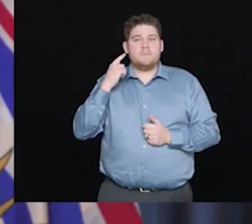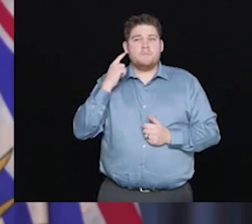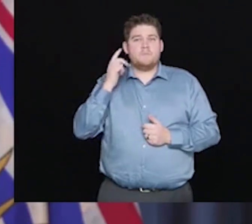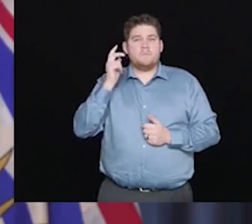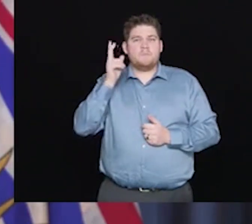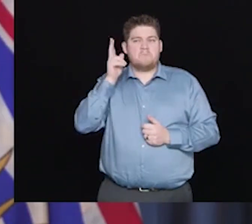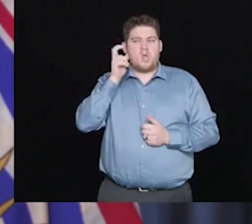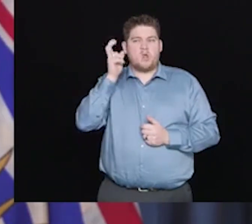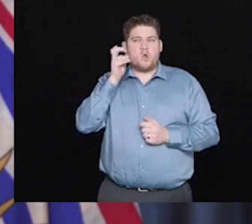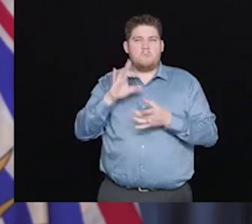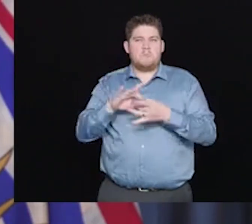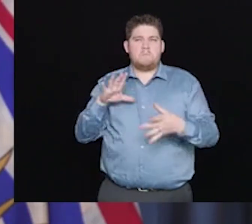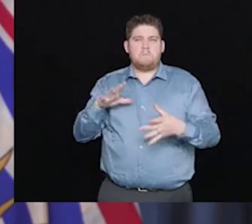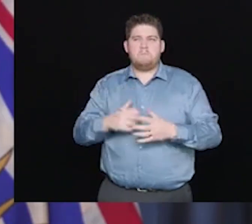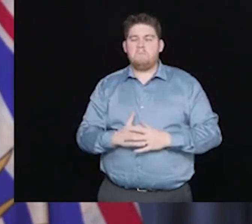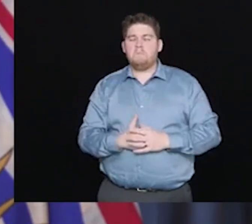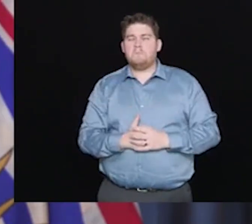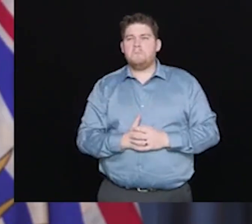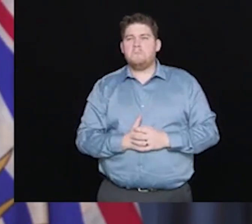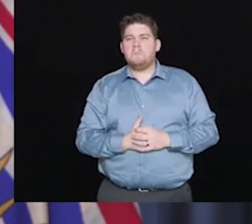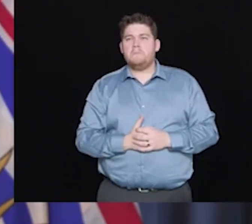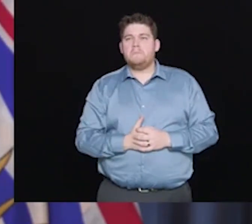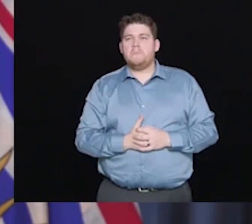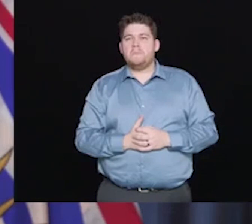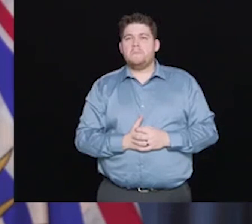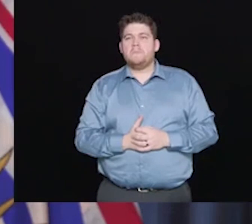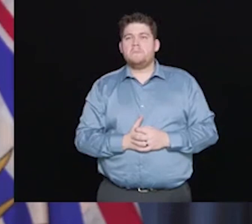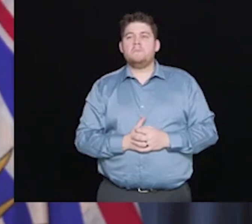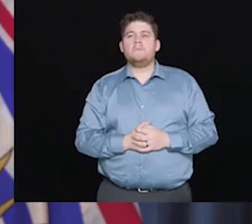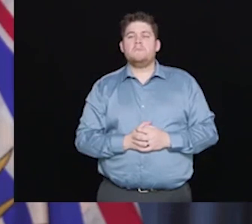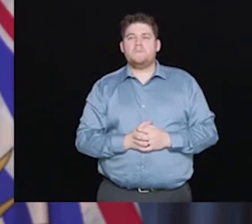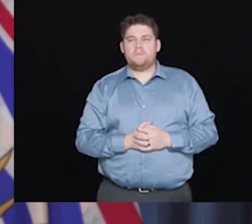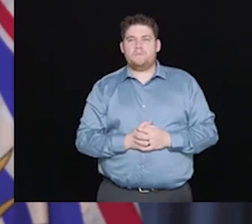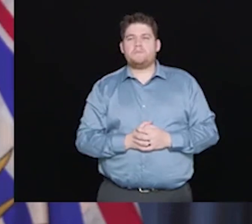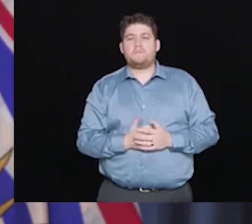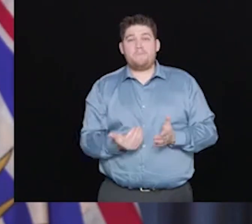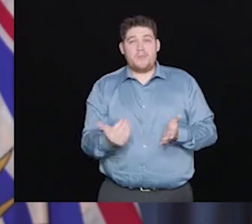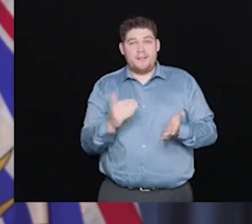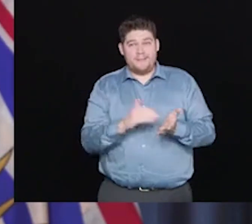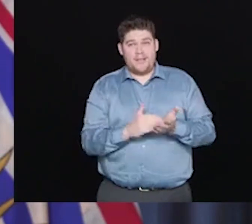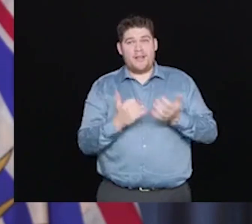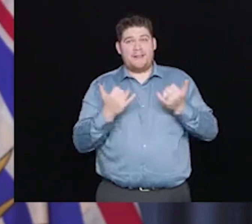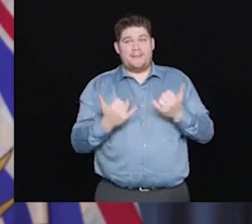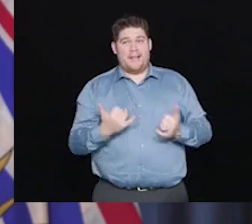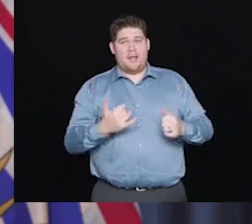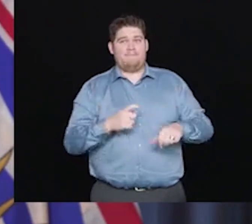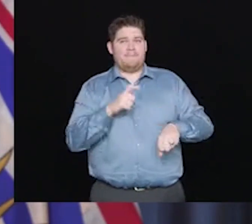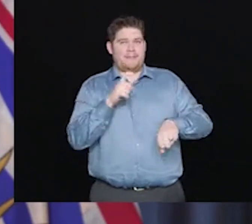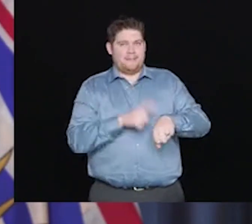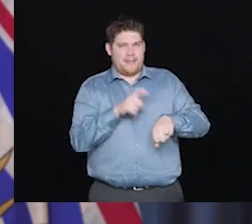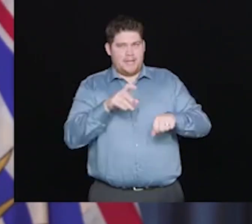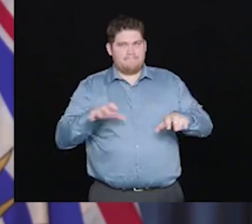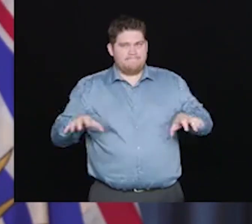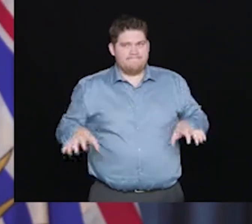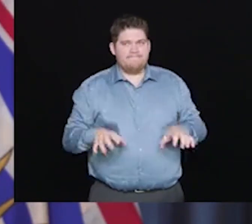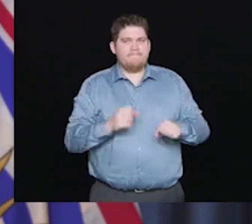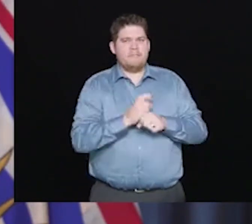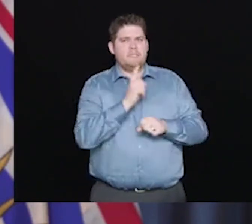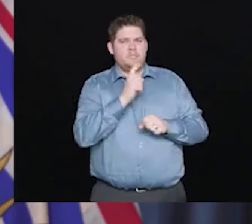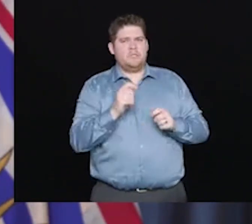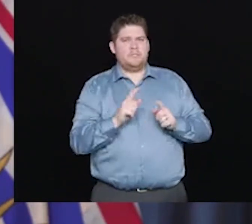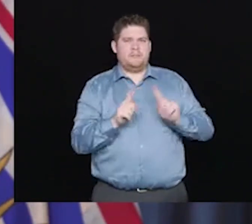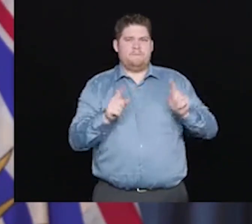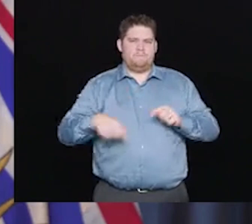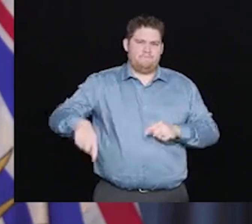difference. And the social distance, the physical distancing is something that all of us have to take seriously